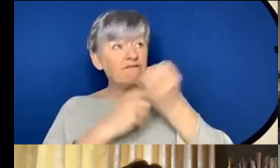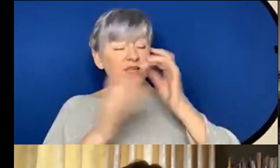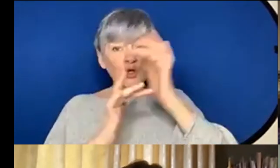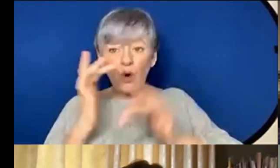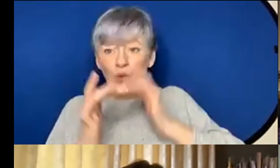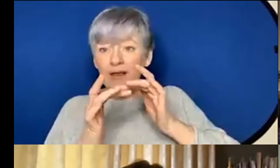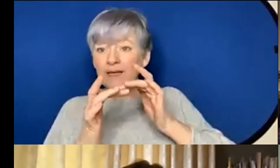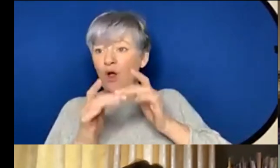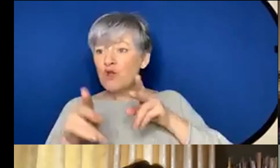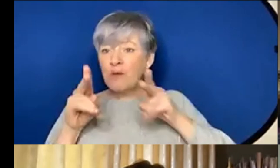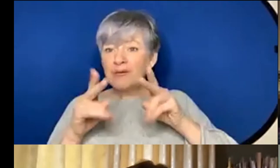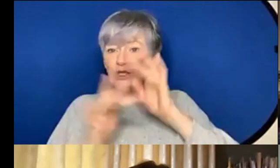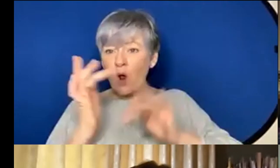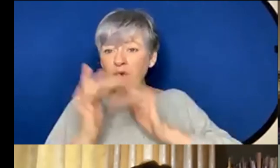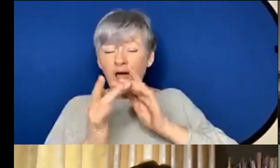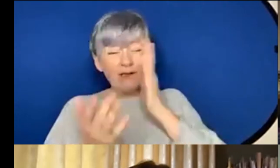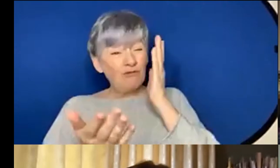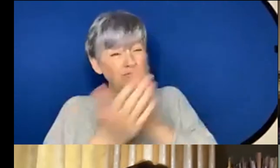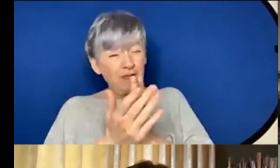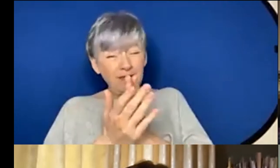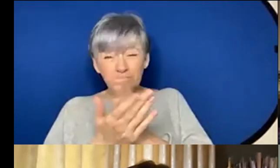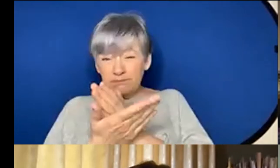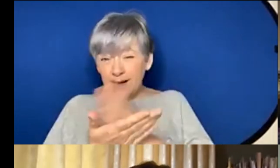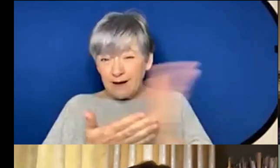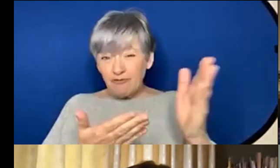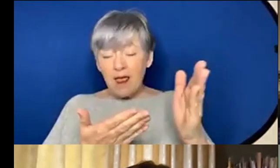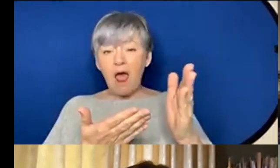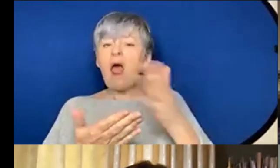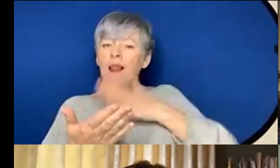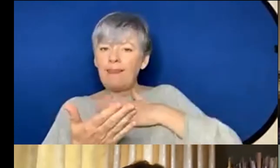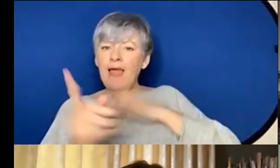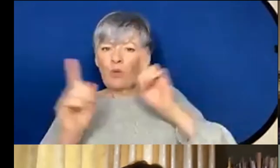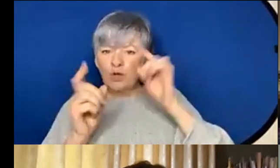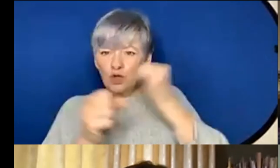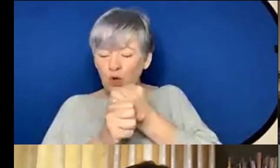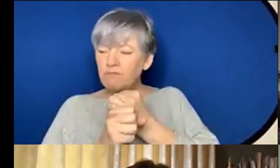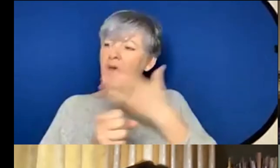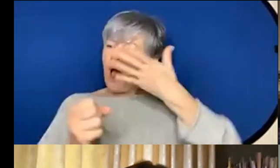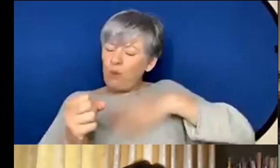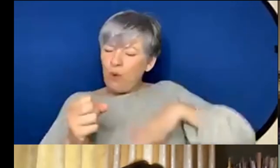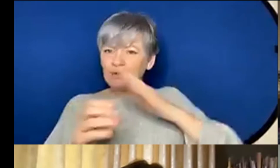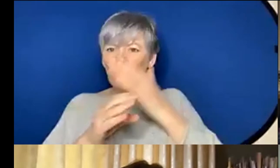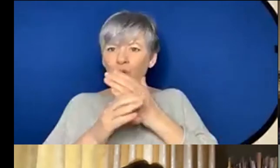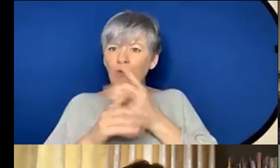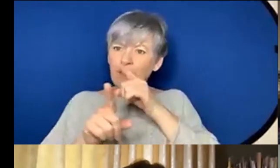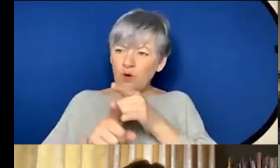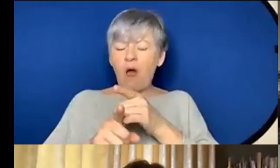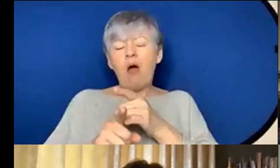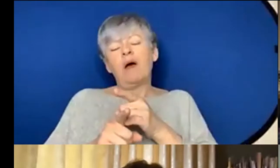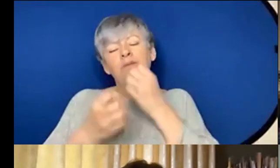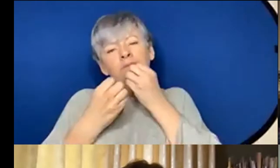online making it like really explicitly clear that they like what you're doing they want to work with you that's a wonderful feeling and